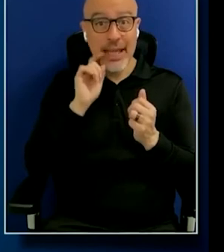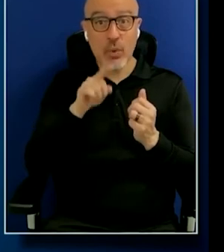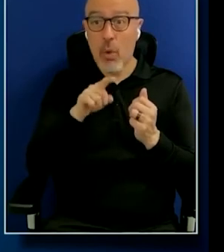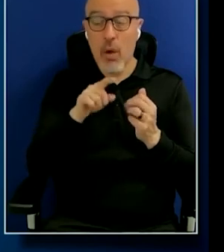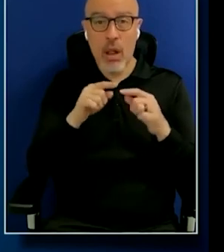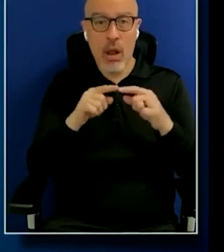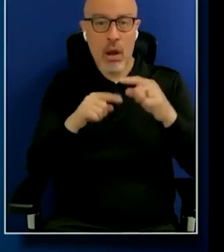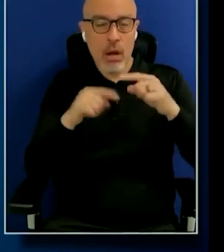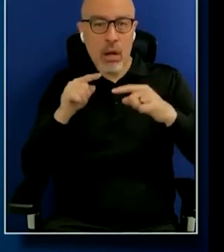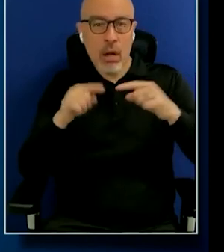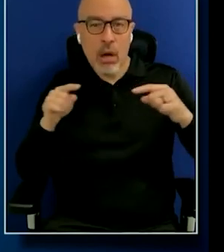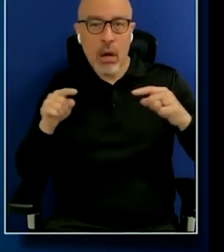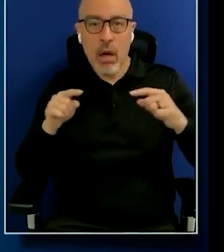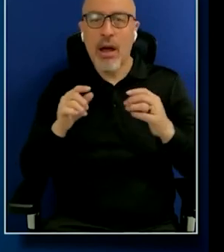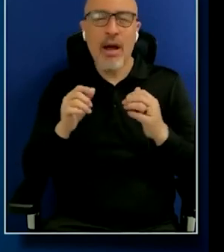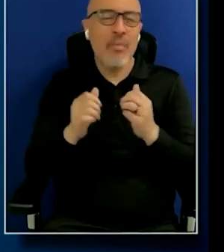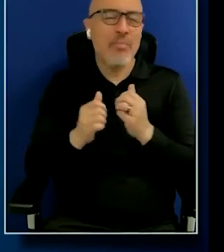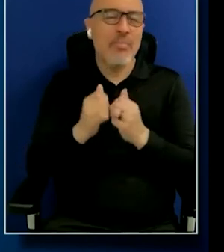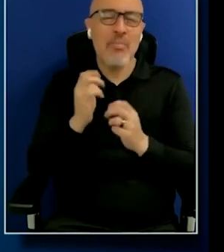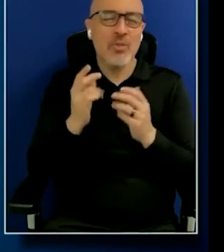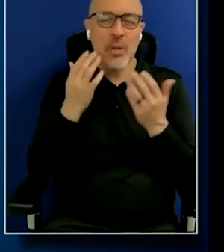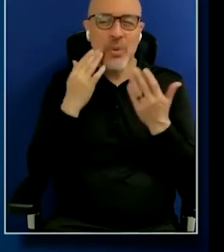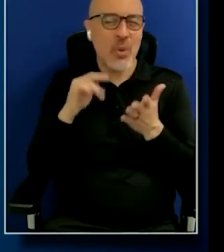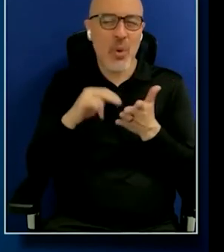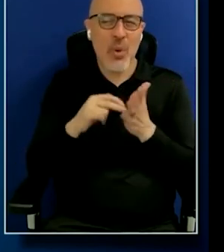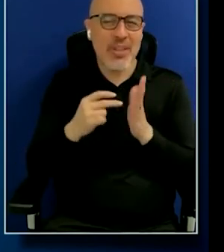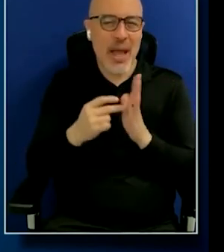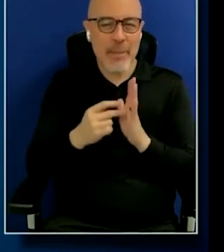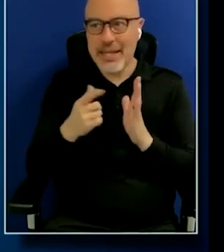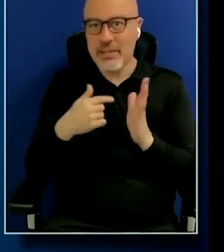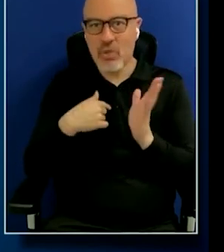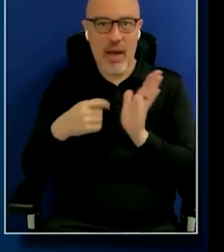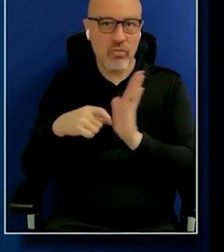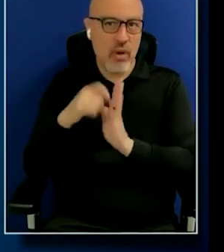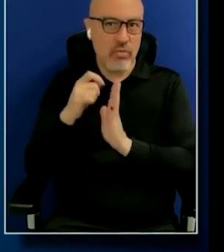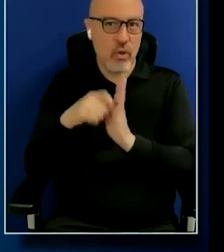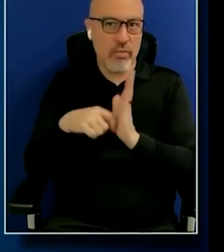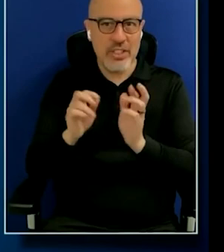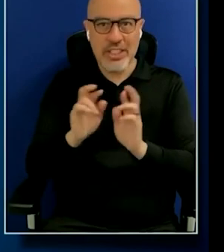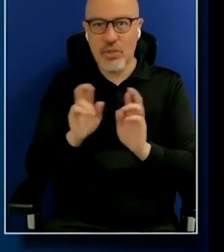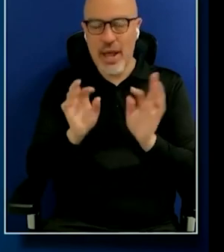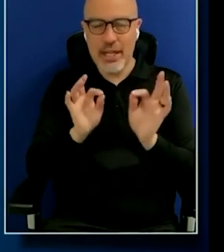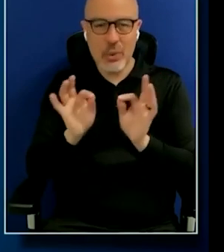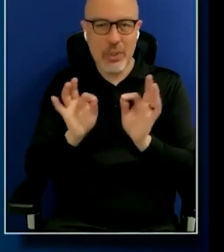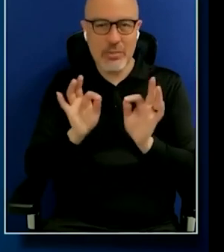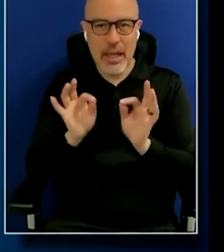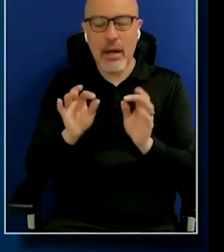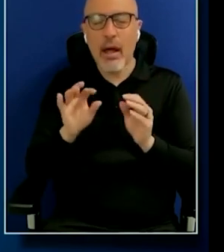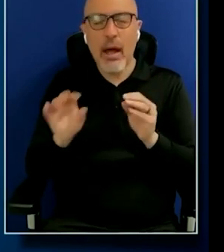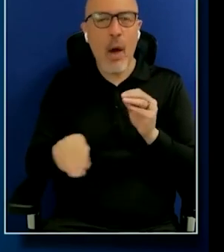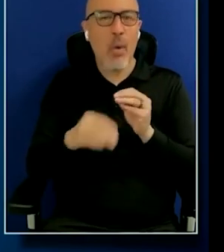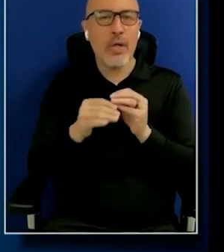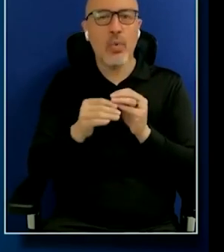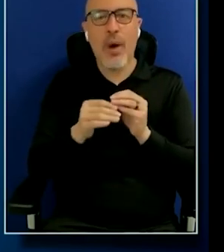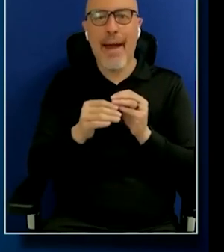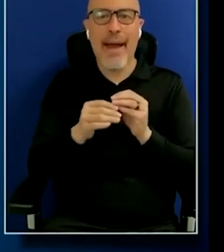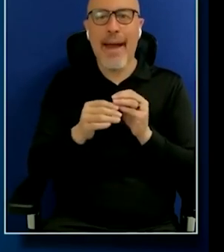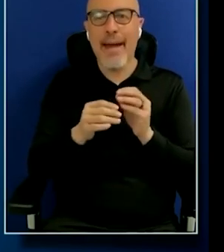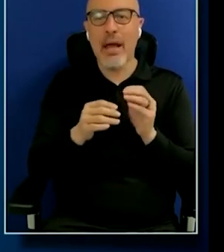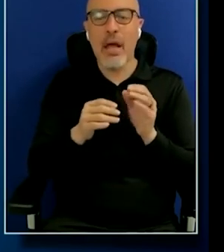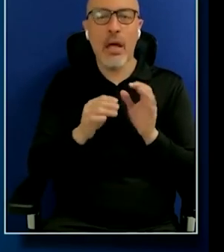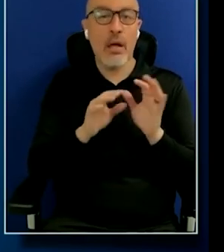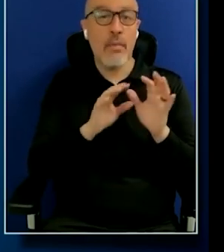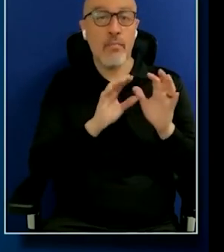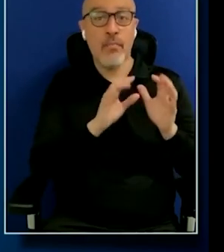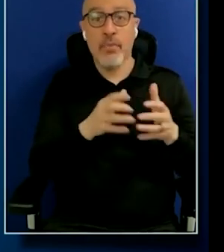just like, I feel like a lot of people don't know what that is. I have to, like, have a dissertation ready at any given time. I want to, like, add the pockets of the